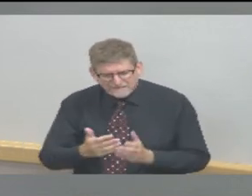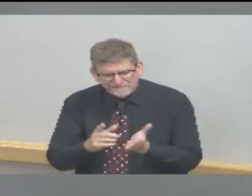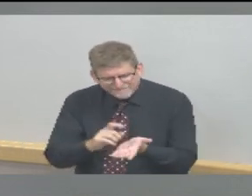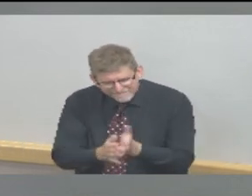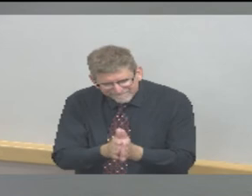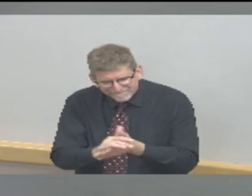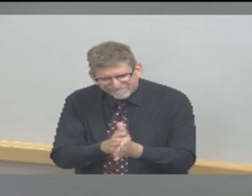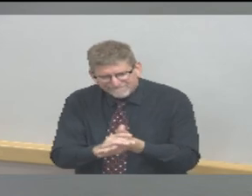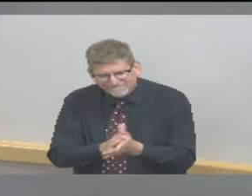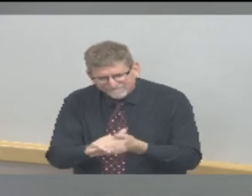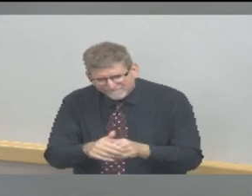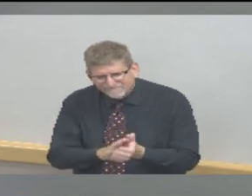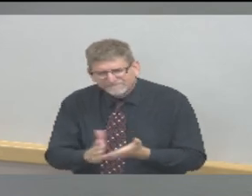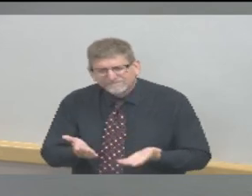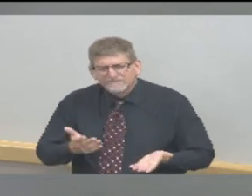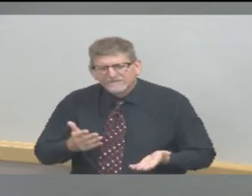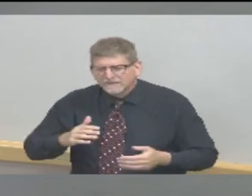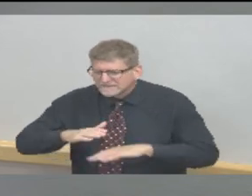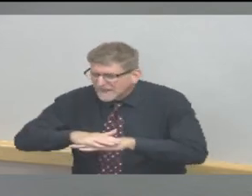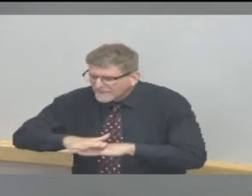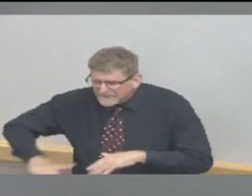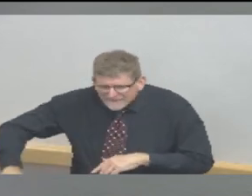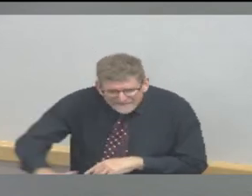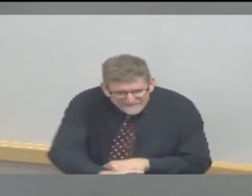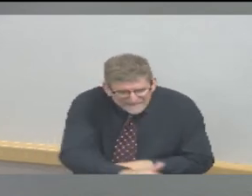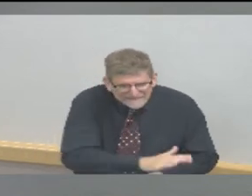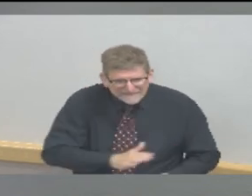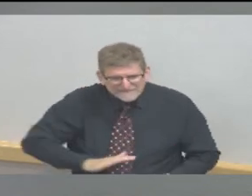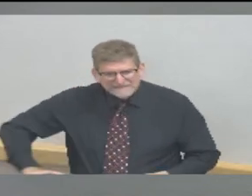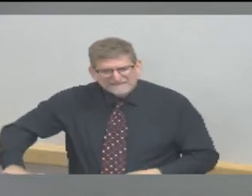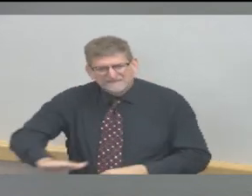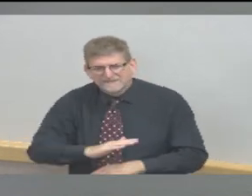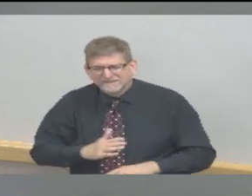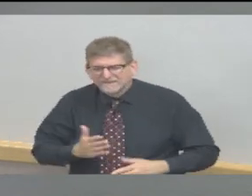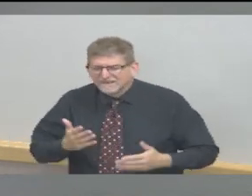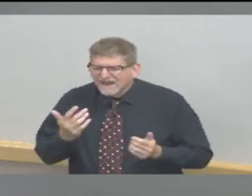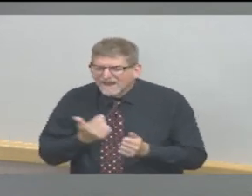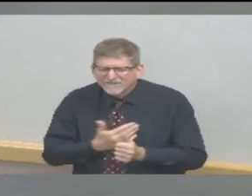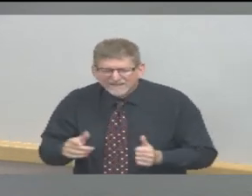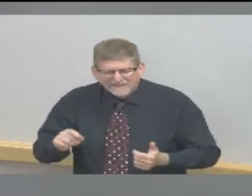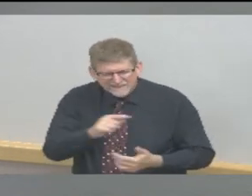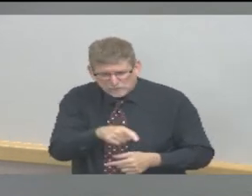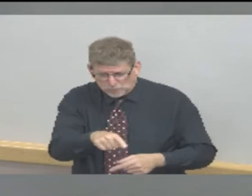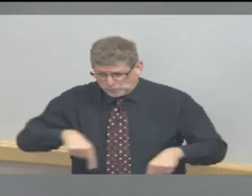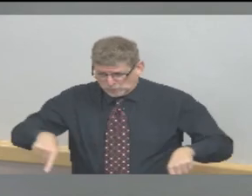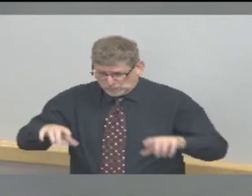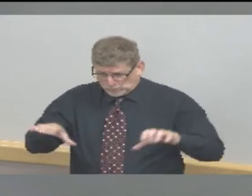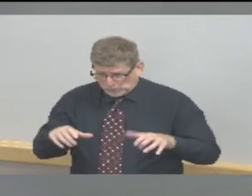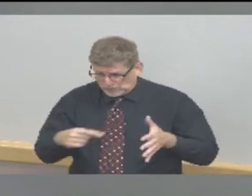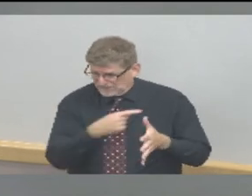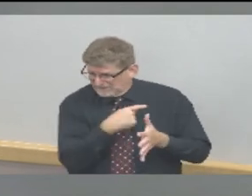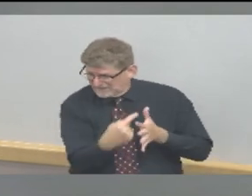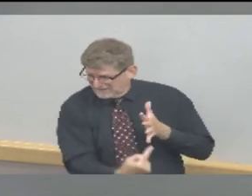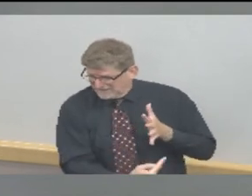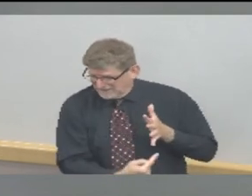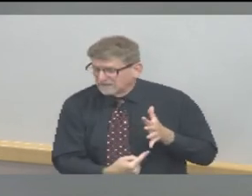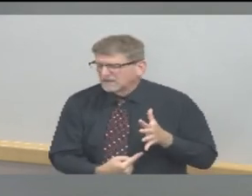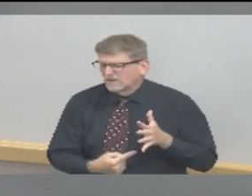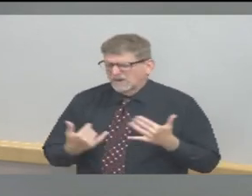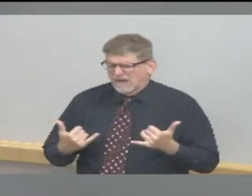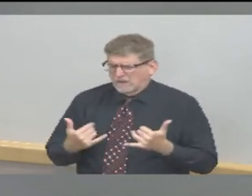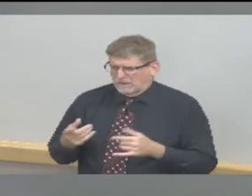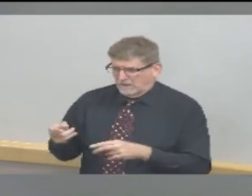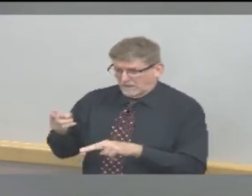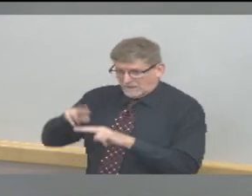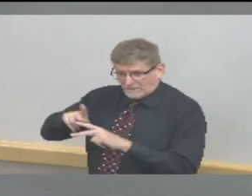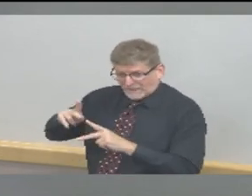high touch surfaces. All of these measures are going to be even more important as we reopen. And those are the